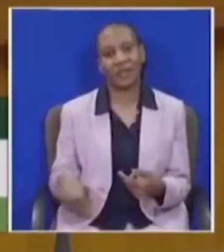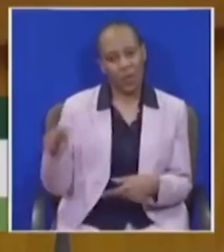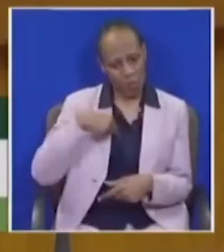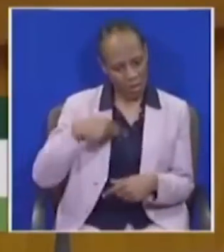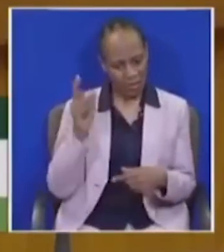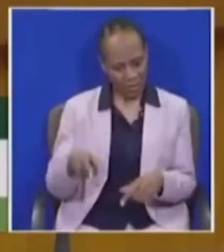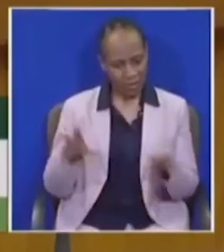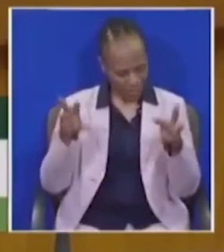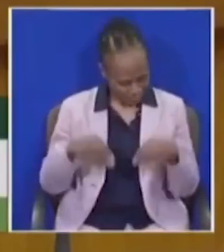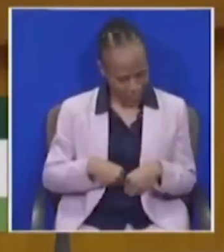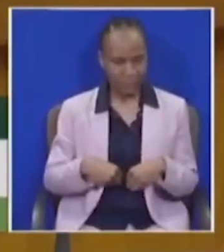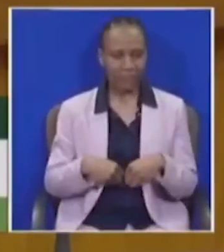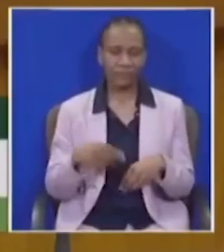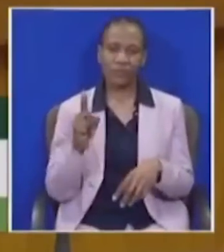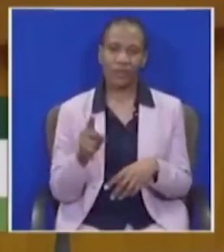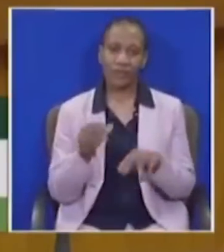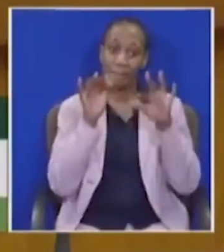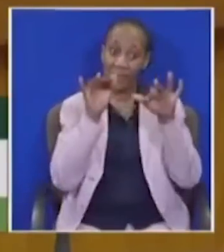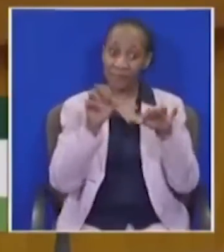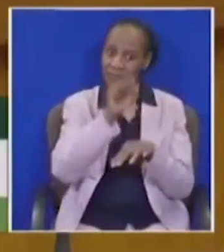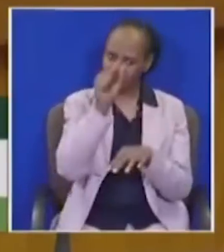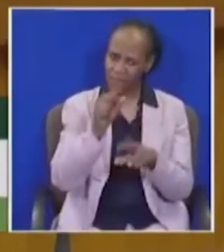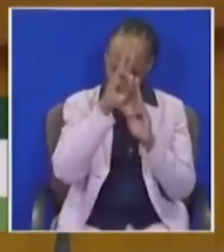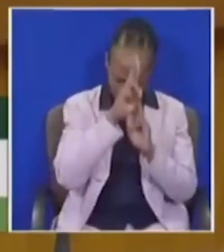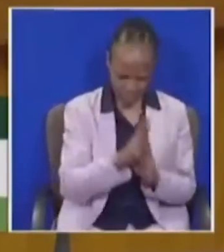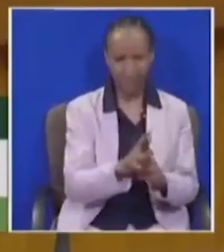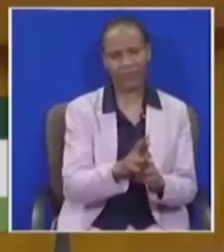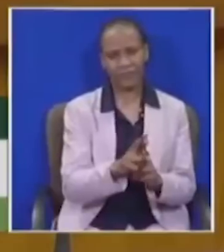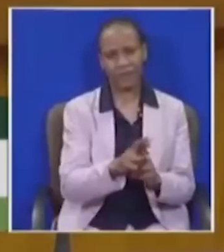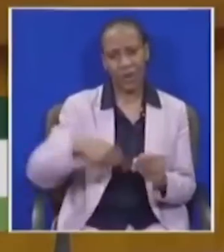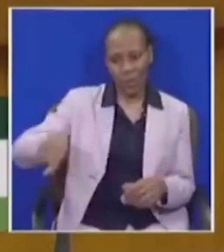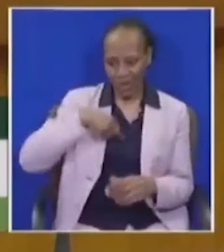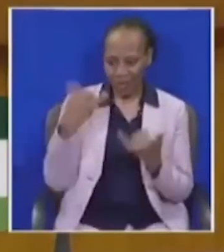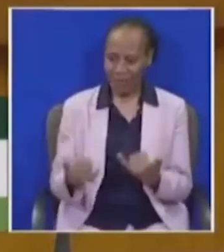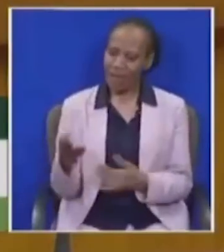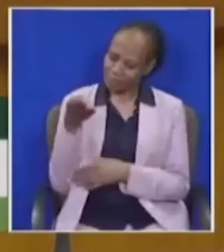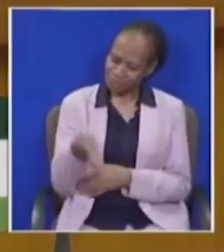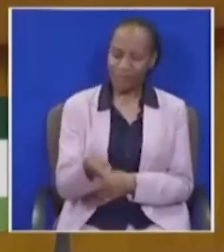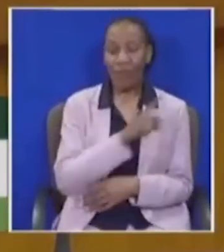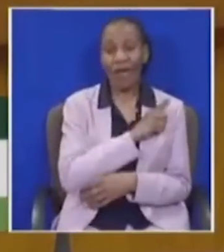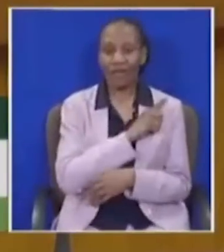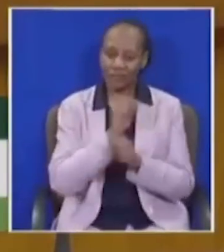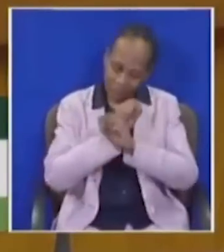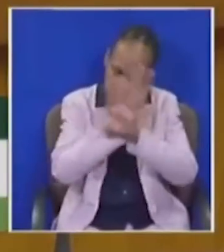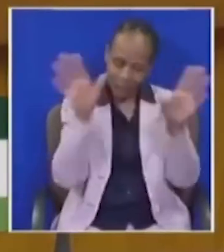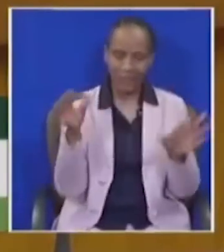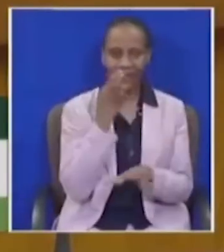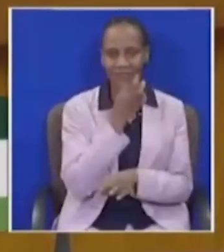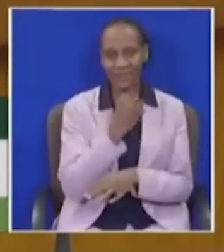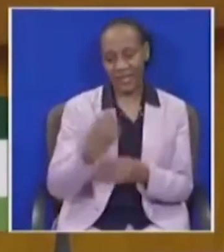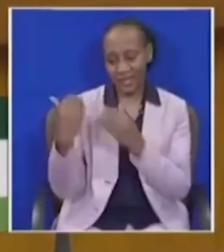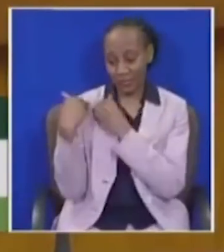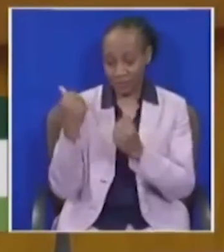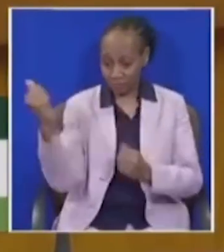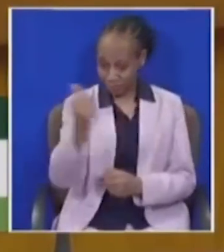must at all times respect the wish of the people. And that's why we are here to make it very clear that ours today